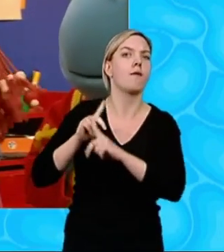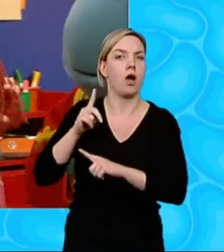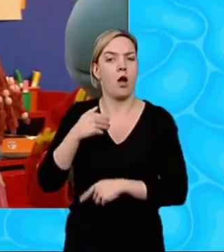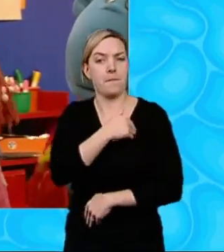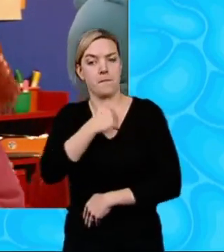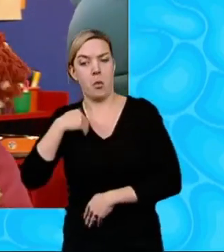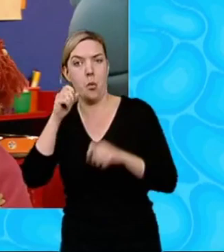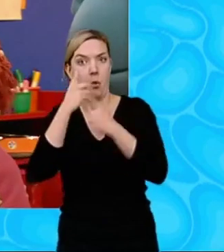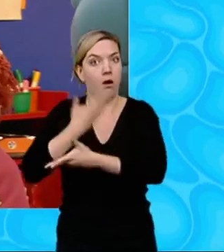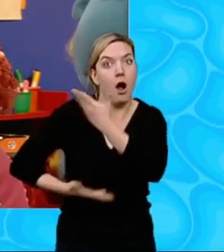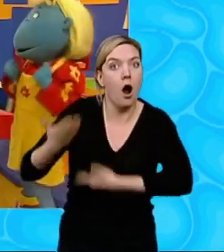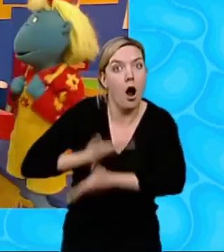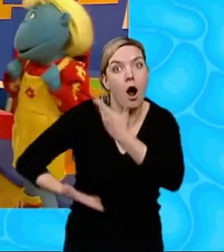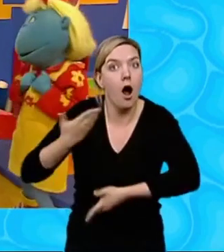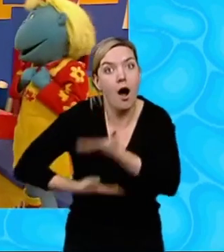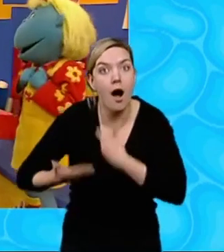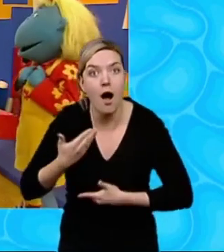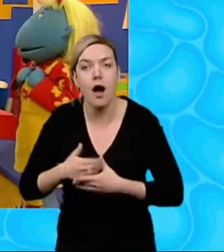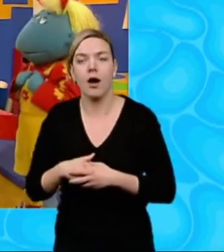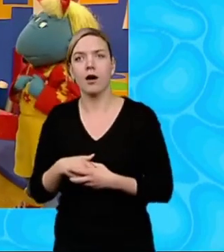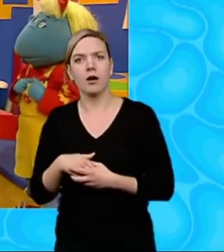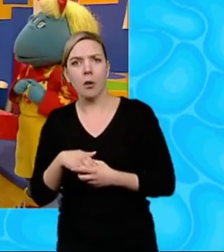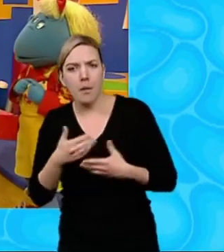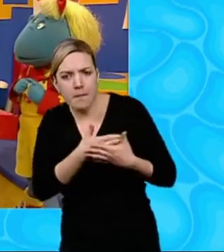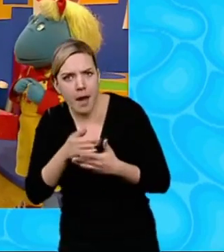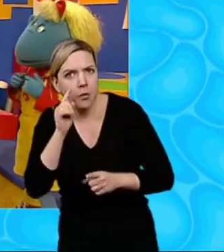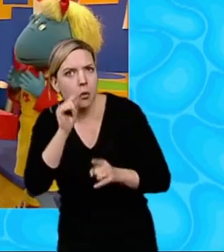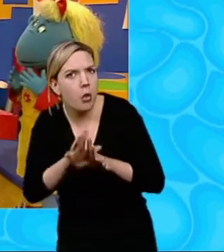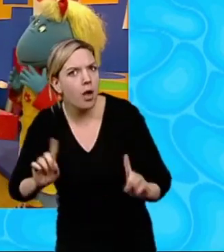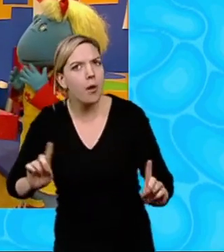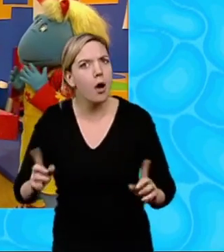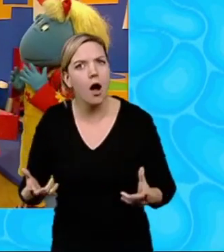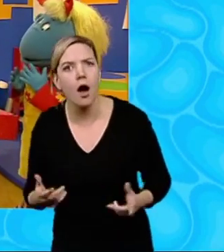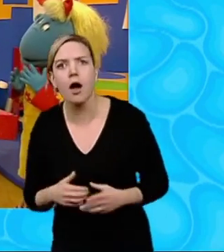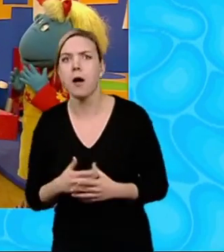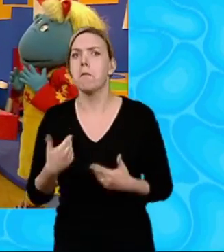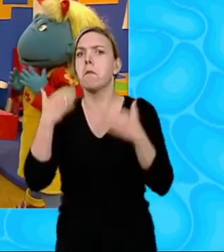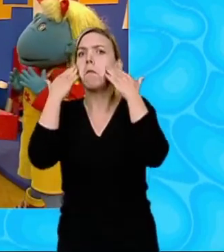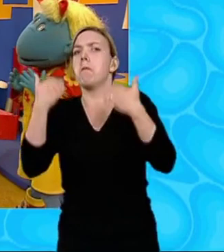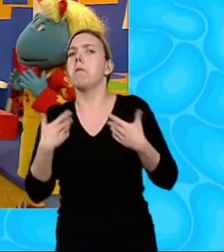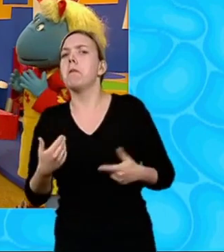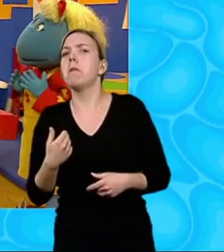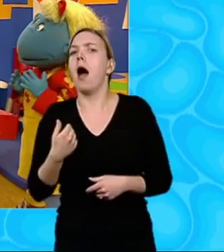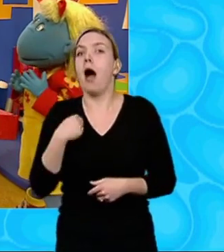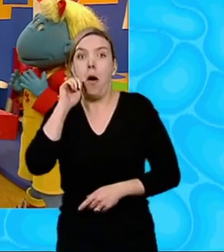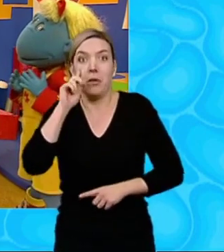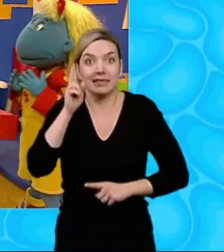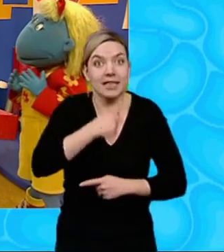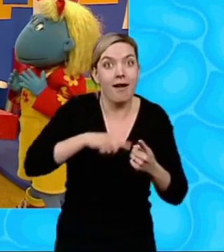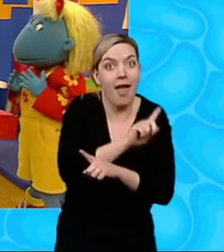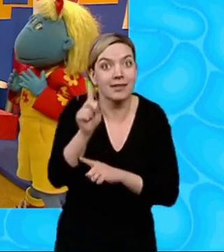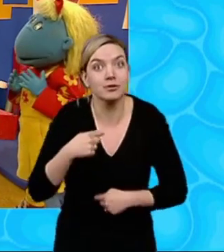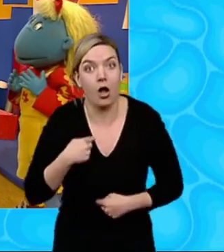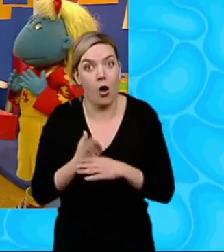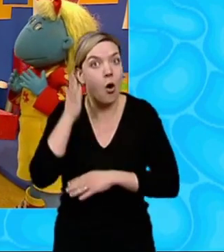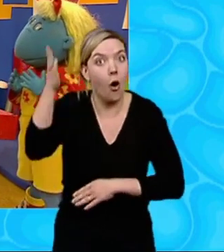all about it this morning Oh, so what does the baby look like, Fizzie? Oh, I don't know yet, Jakey I'm going to see him later